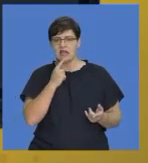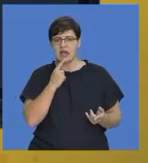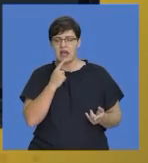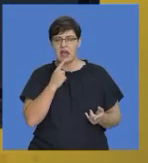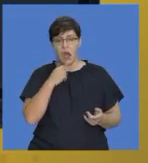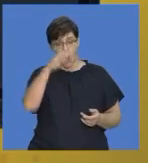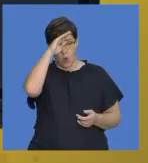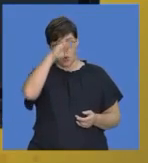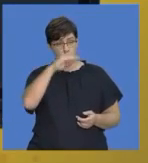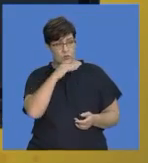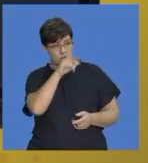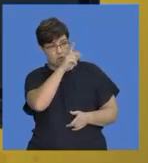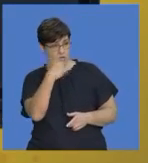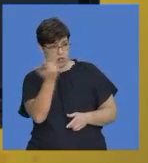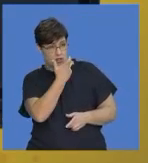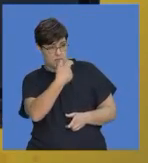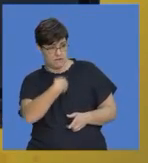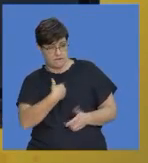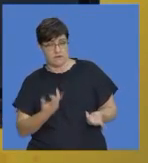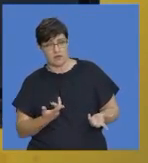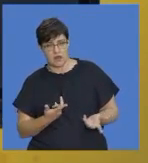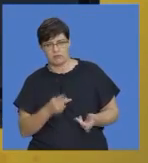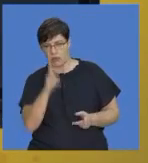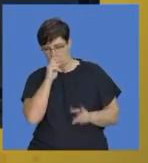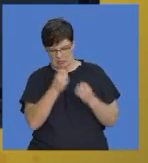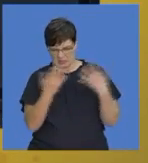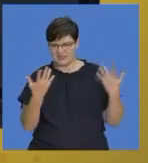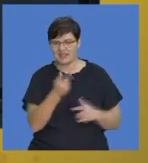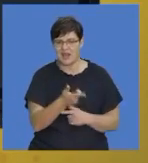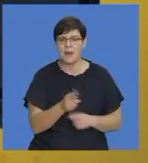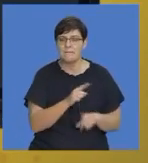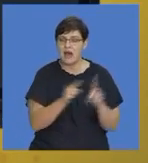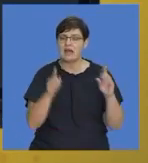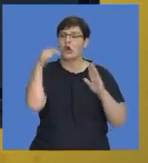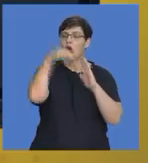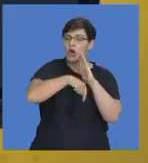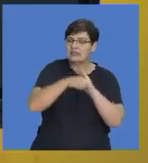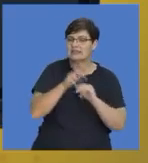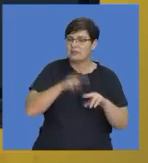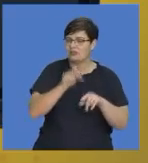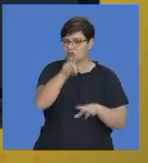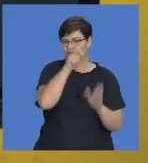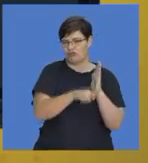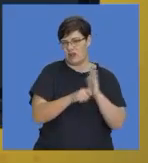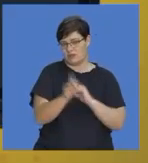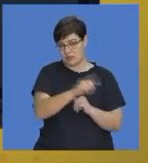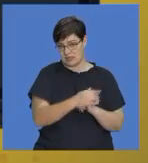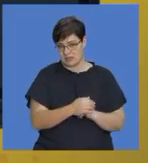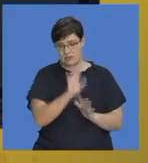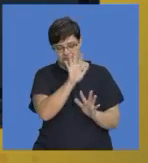us, although it may seem a bit much. But in the context of what you're writing, it may fit in and be appropriate.